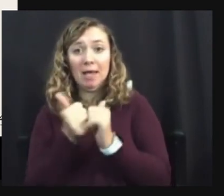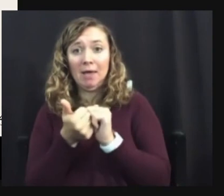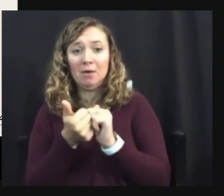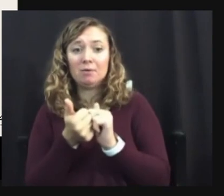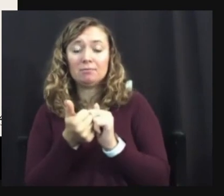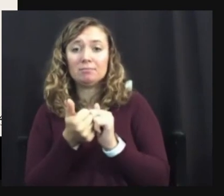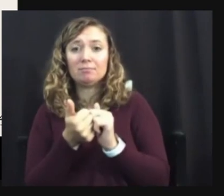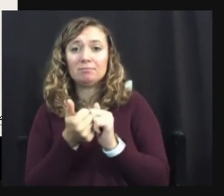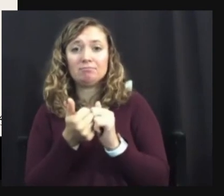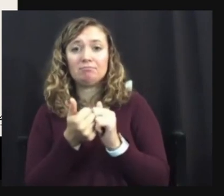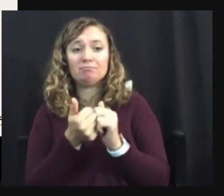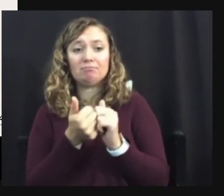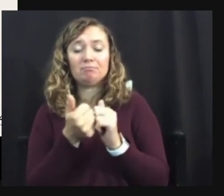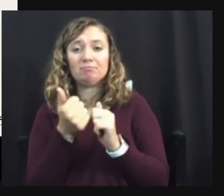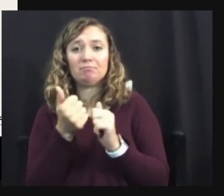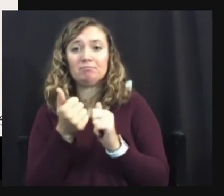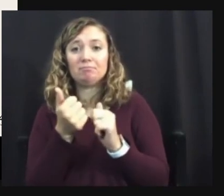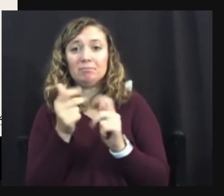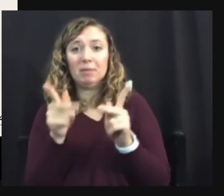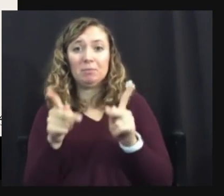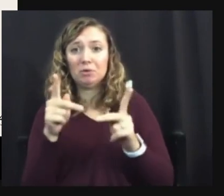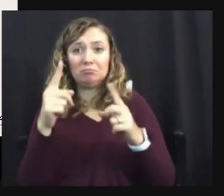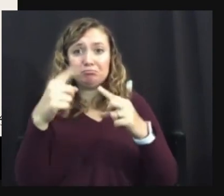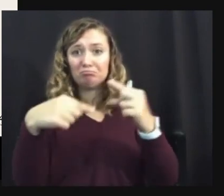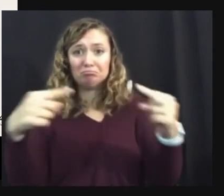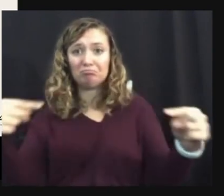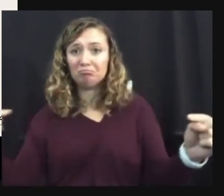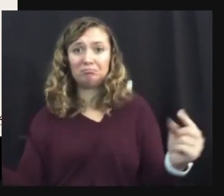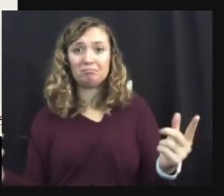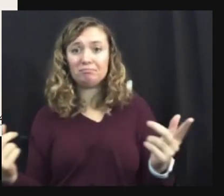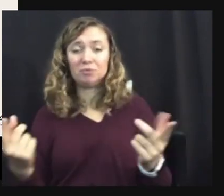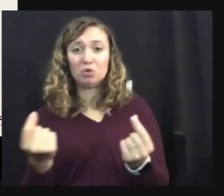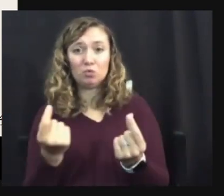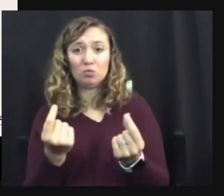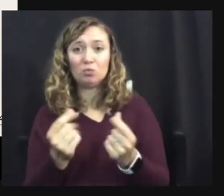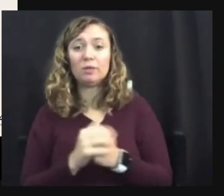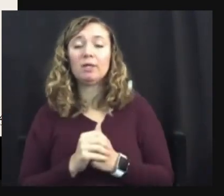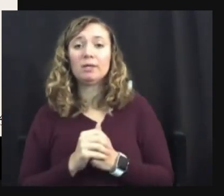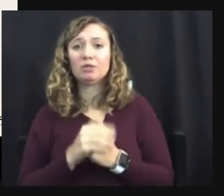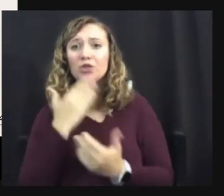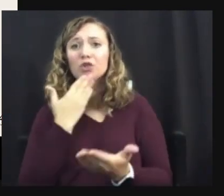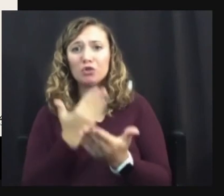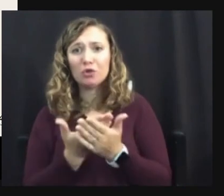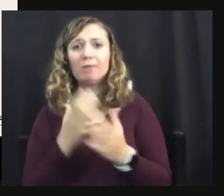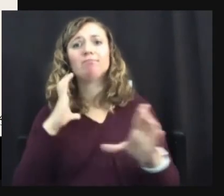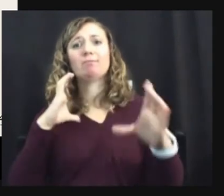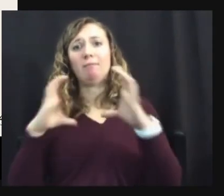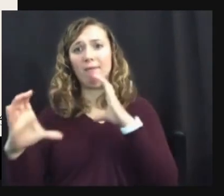think or function. Um, and it can be a great conversation starter.